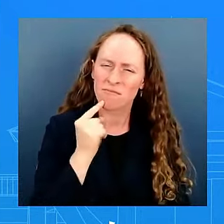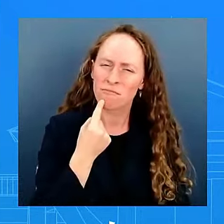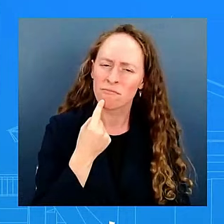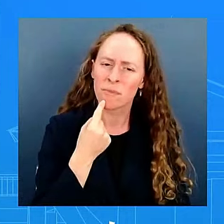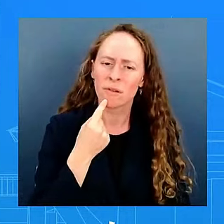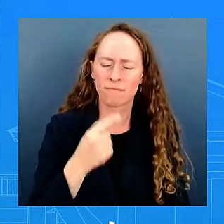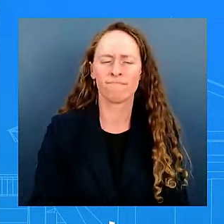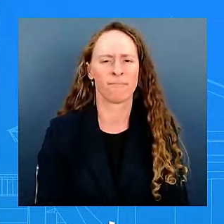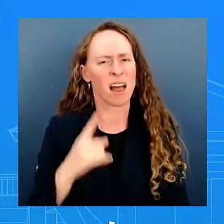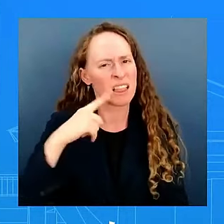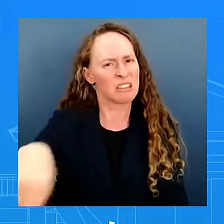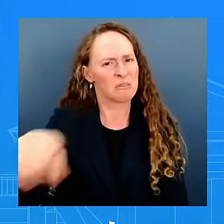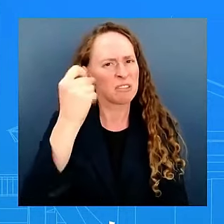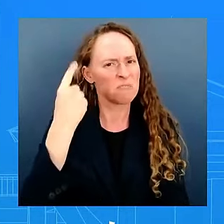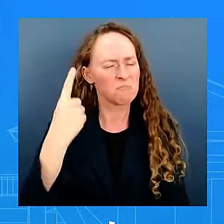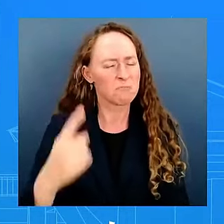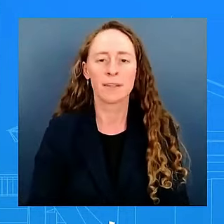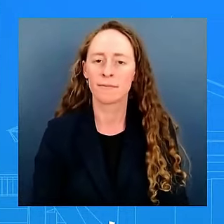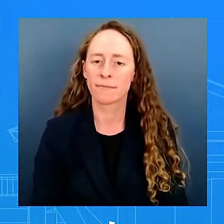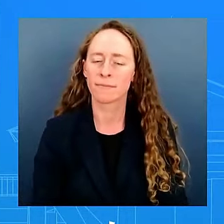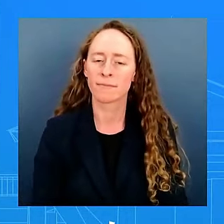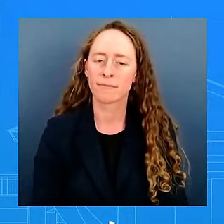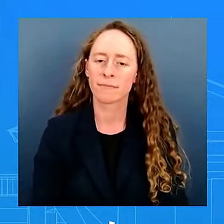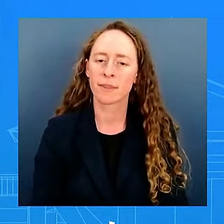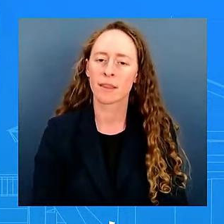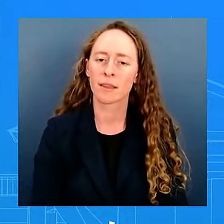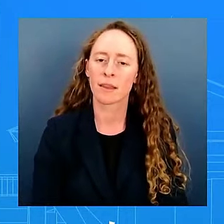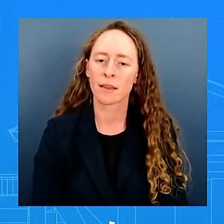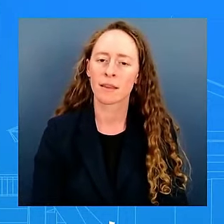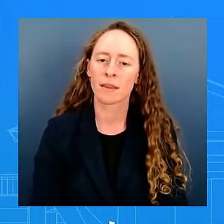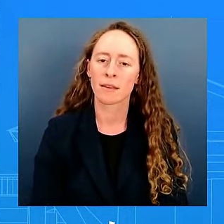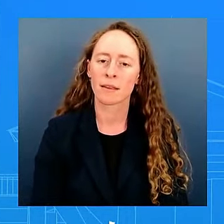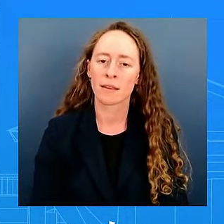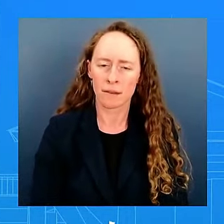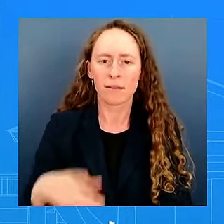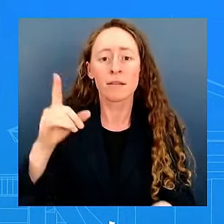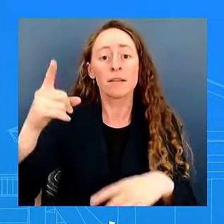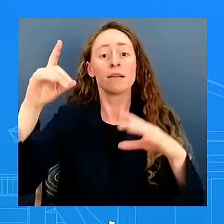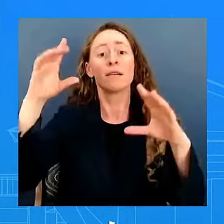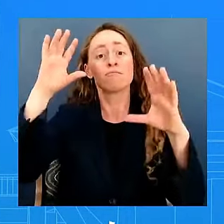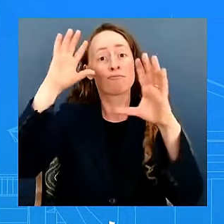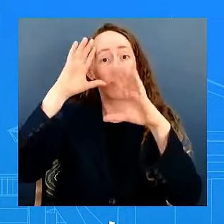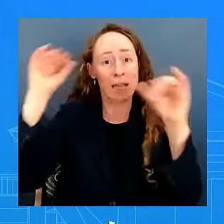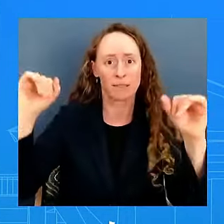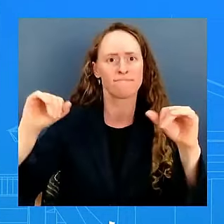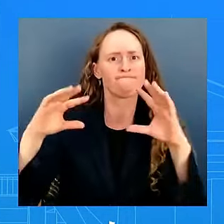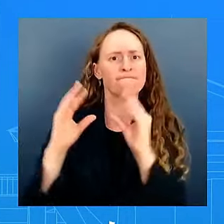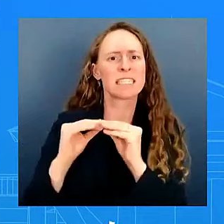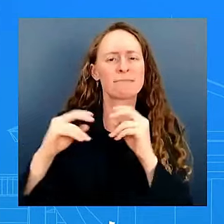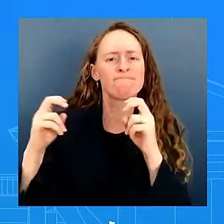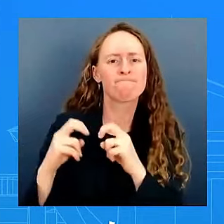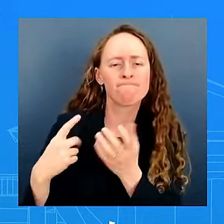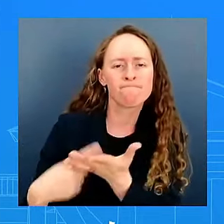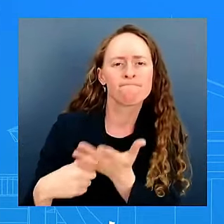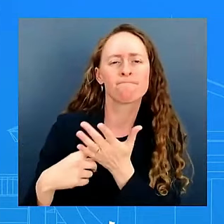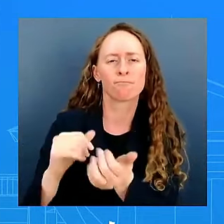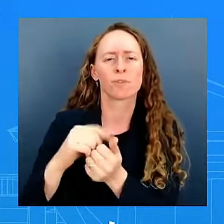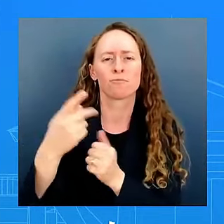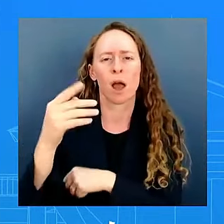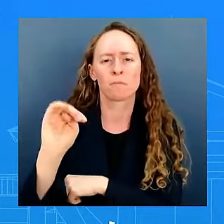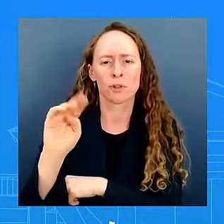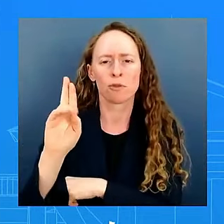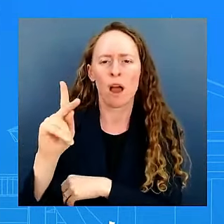much do you think there what will the approach be concerning uh threats that putin has made about expanding um